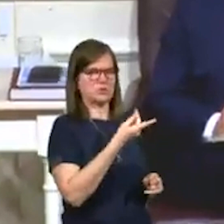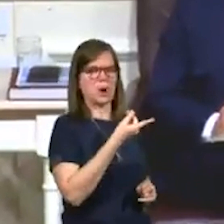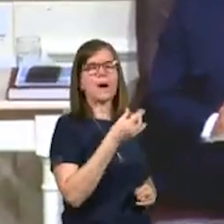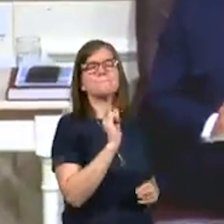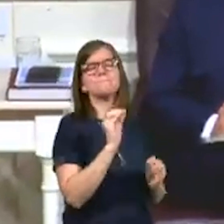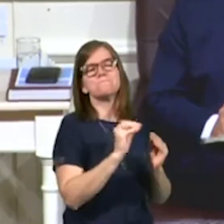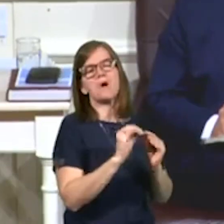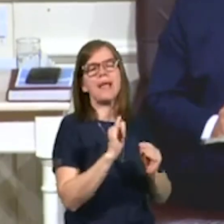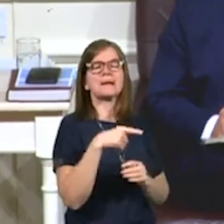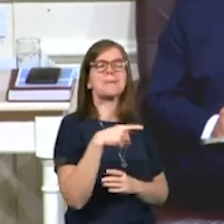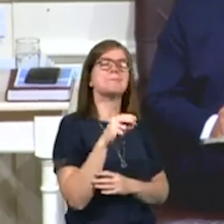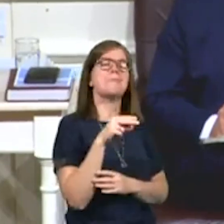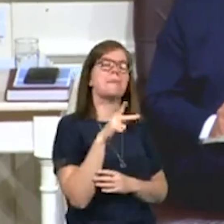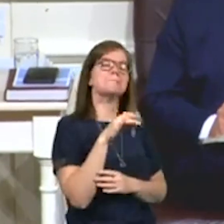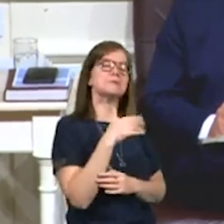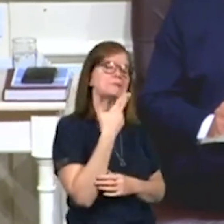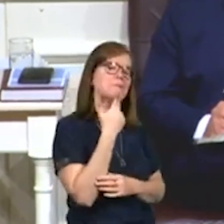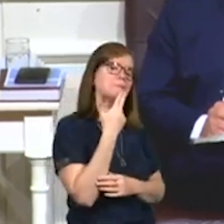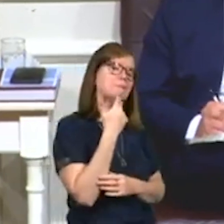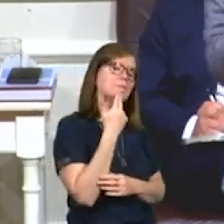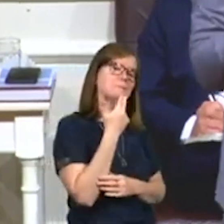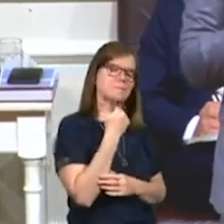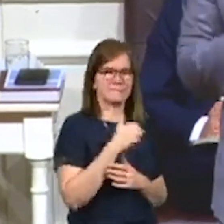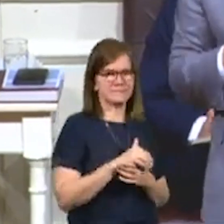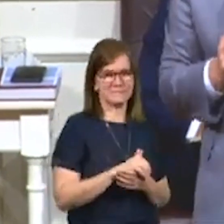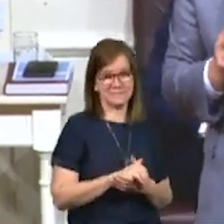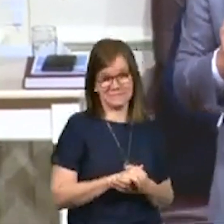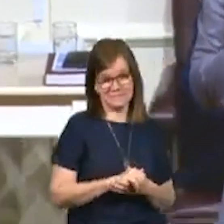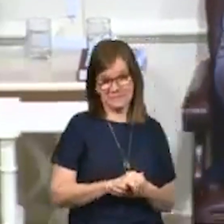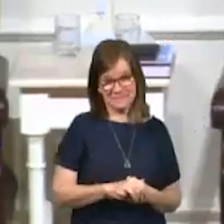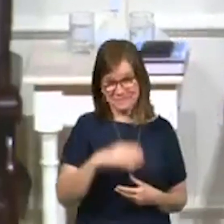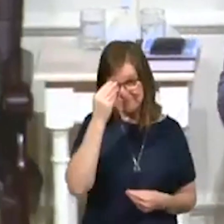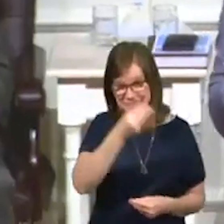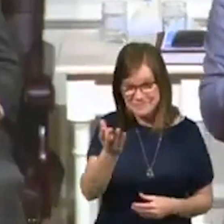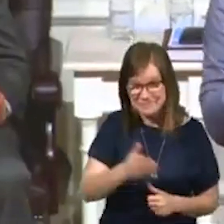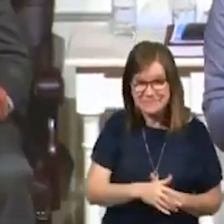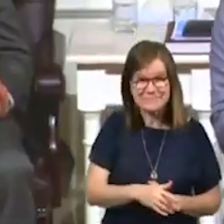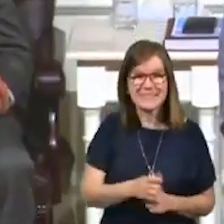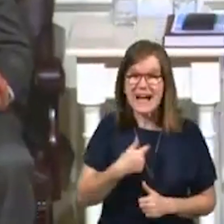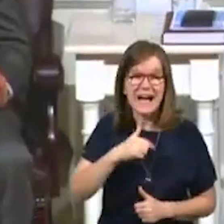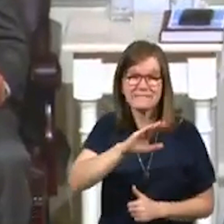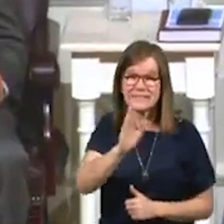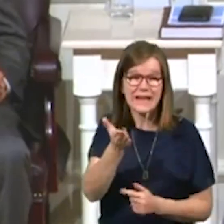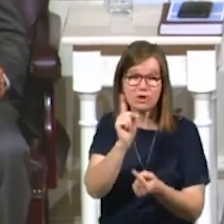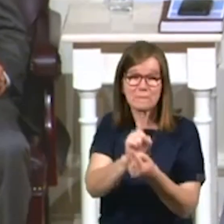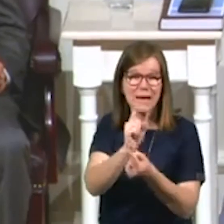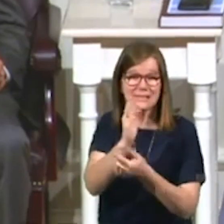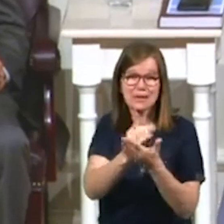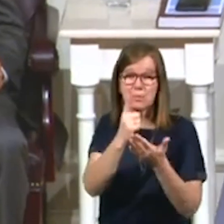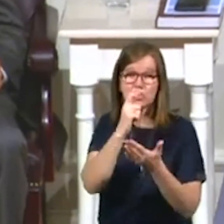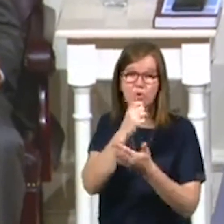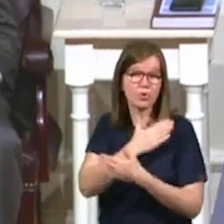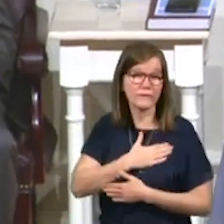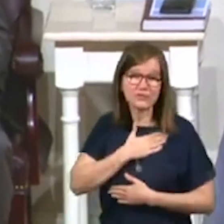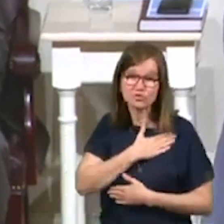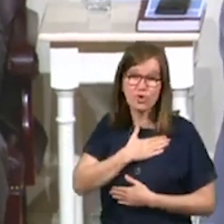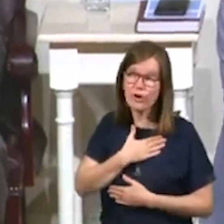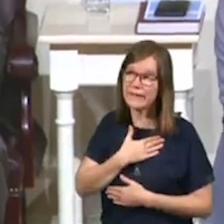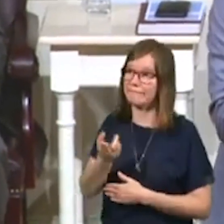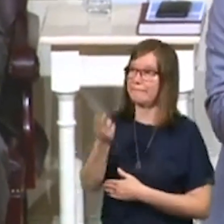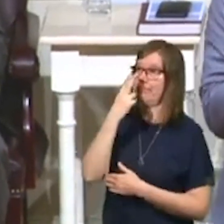puppy, a puppy, term of endearment. Listen, I've never met somebody that enjoyed being called a dog.